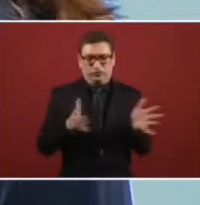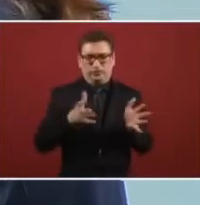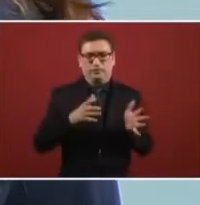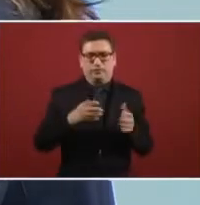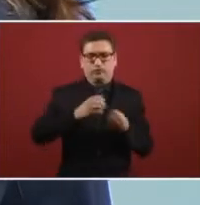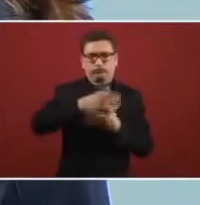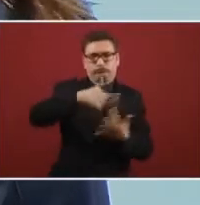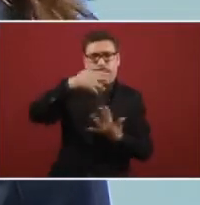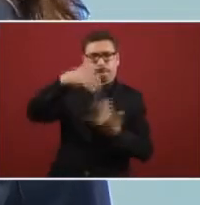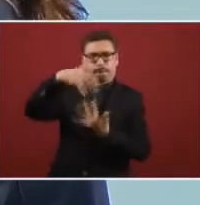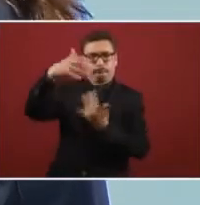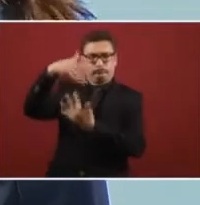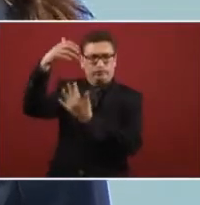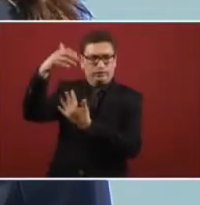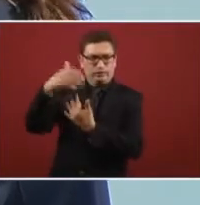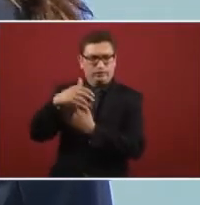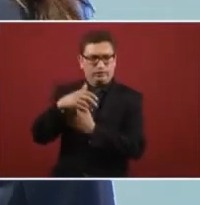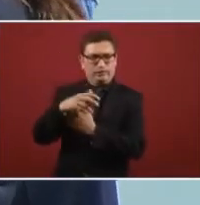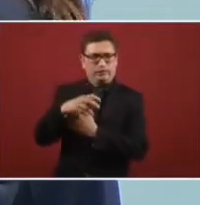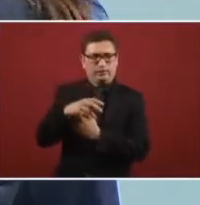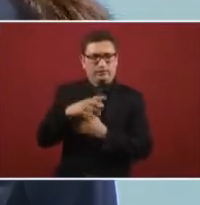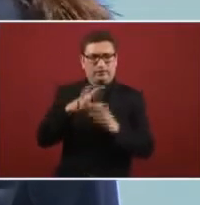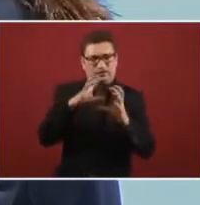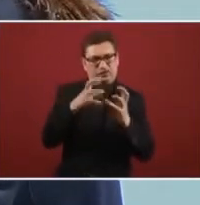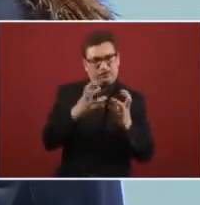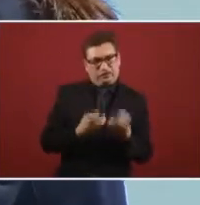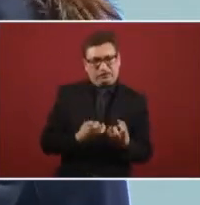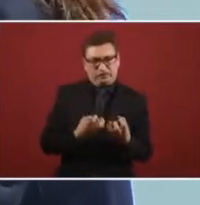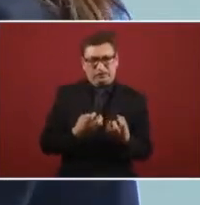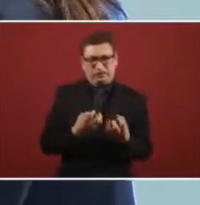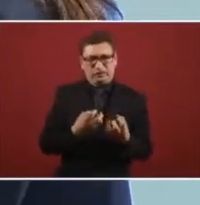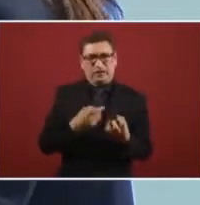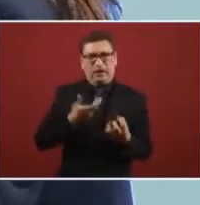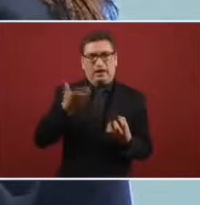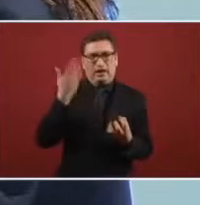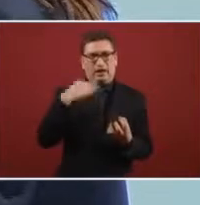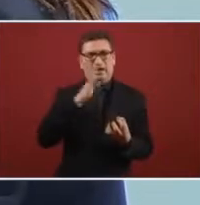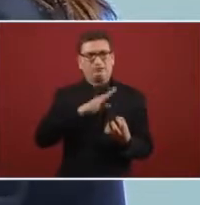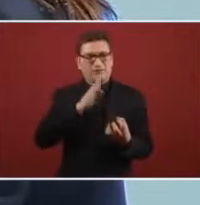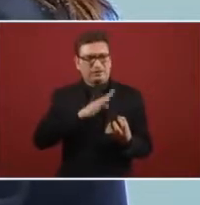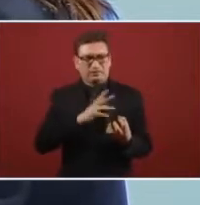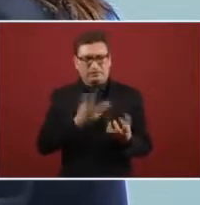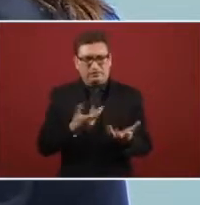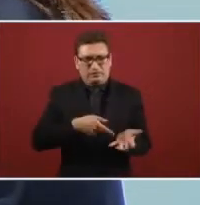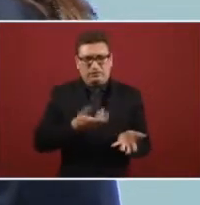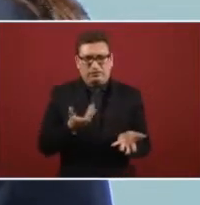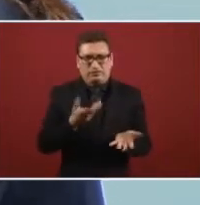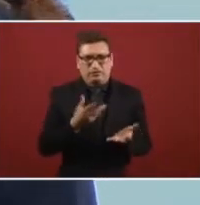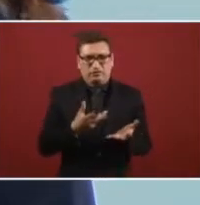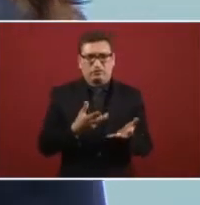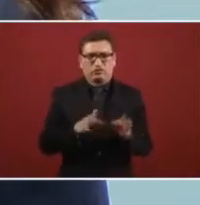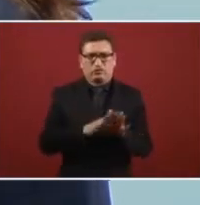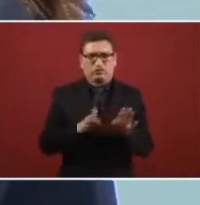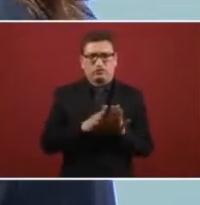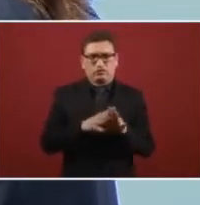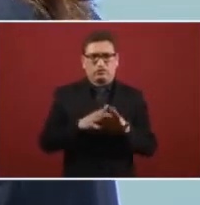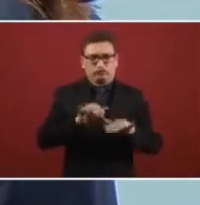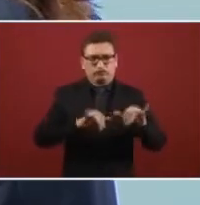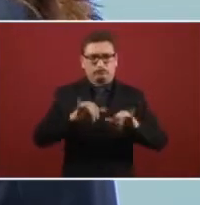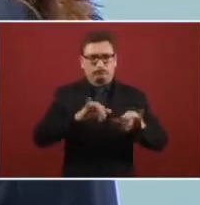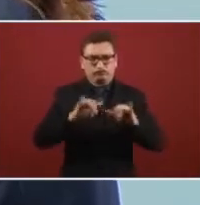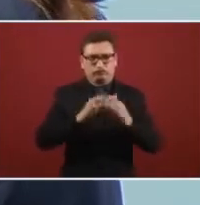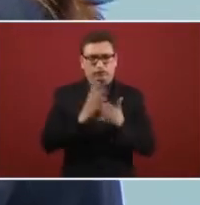vapor tubs that were completely destroyed in order to to